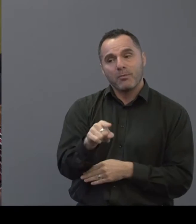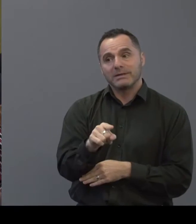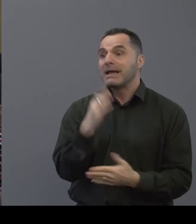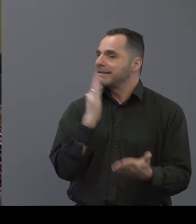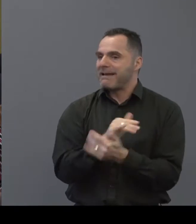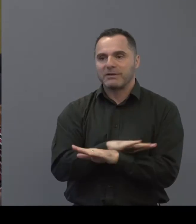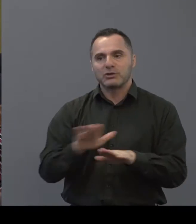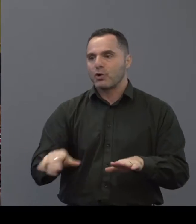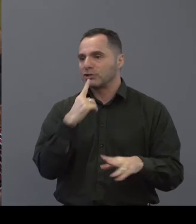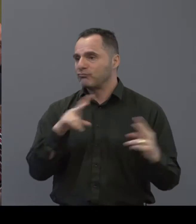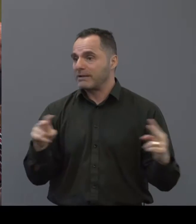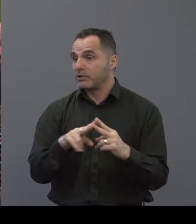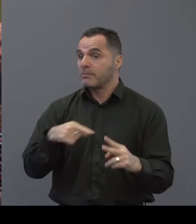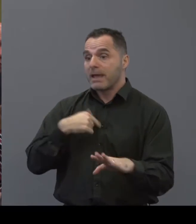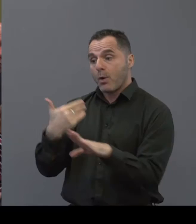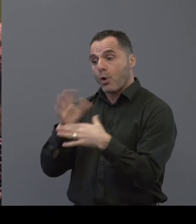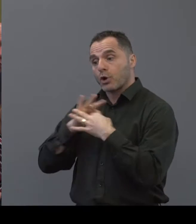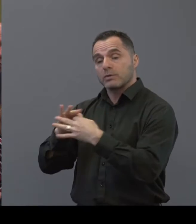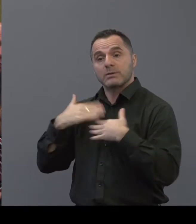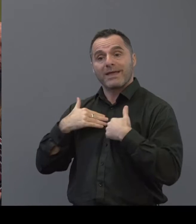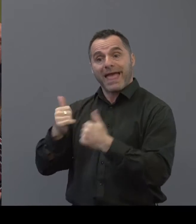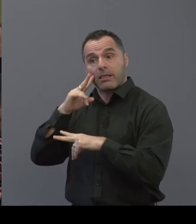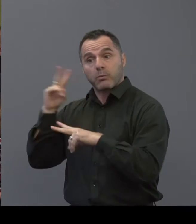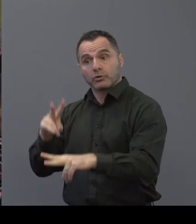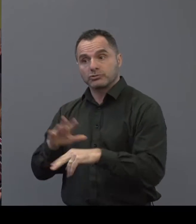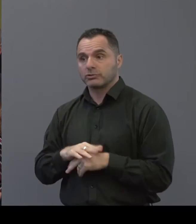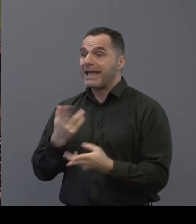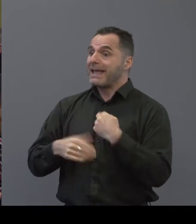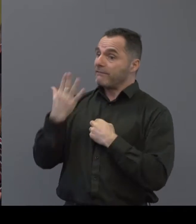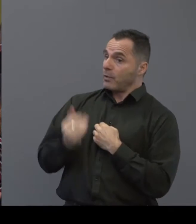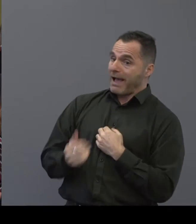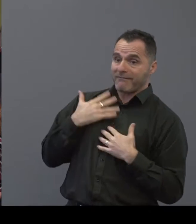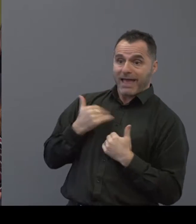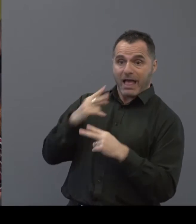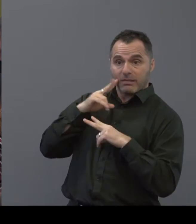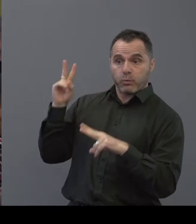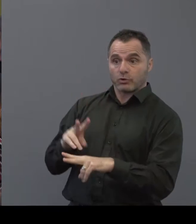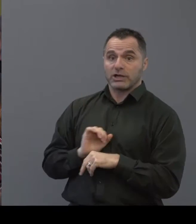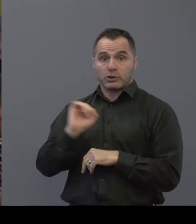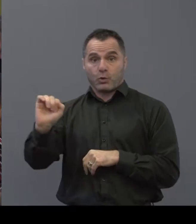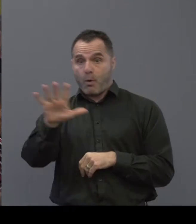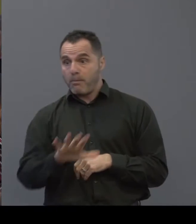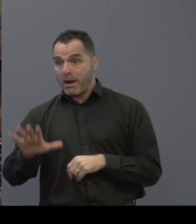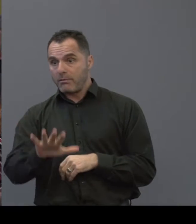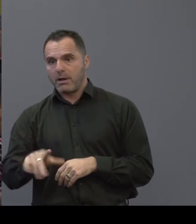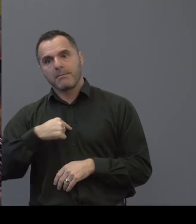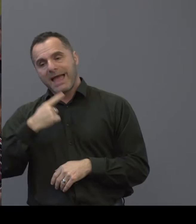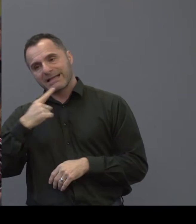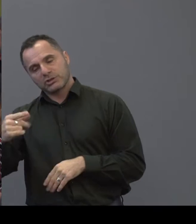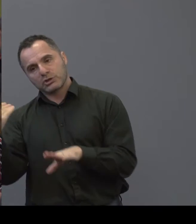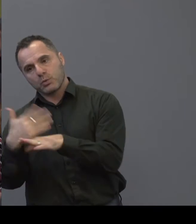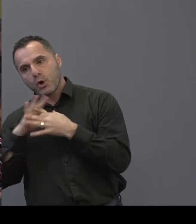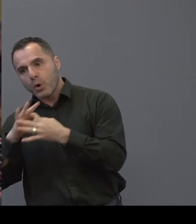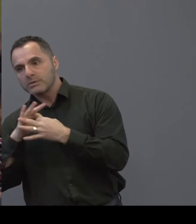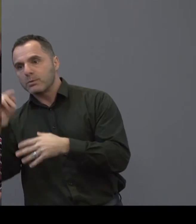redbridge i work very closely with health watch if you have a health watch in your boroughs then i suggest you try and work